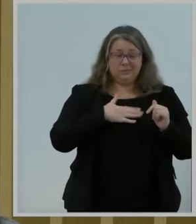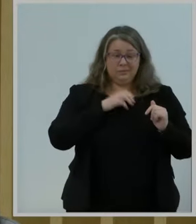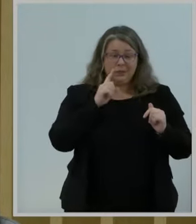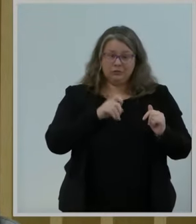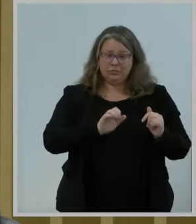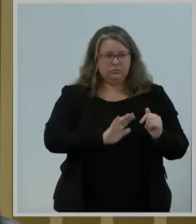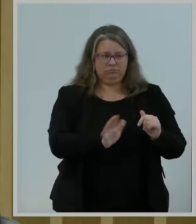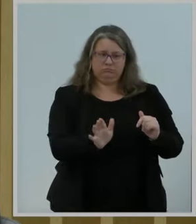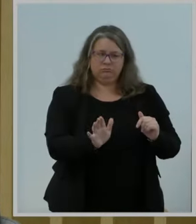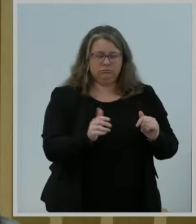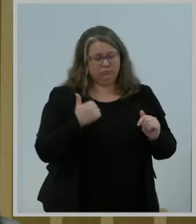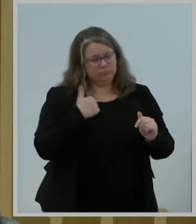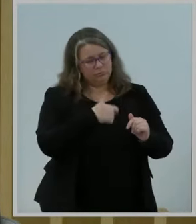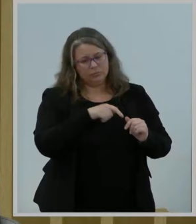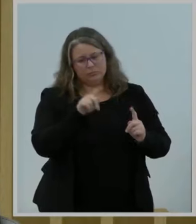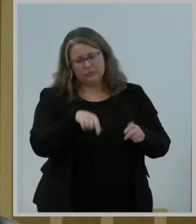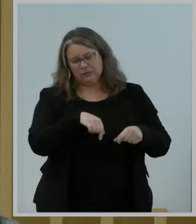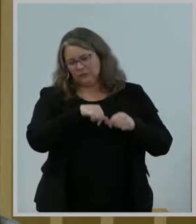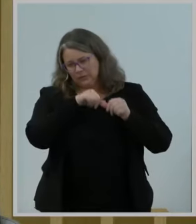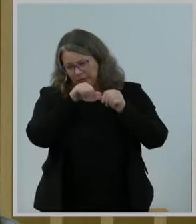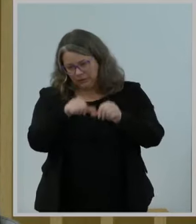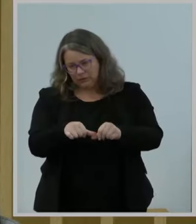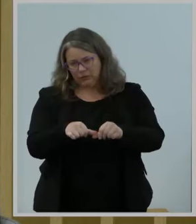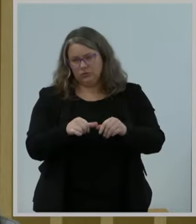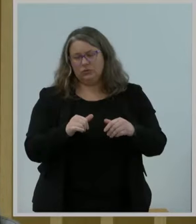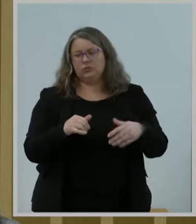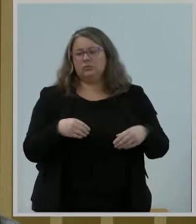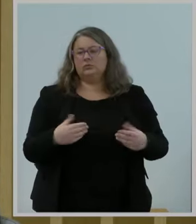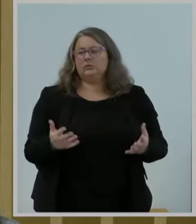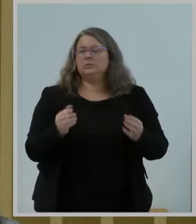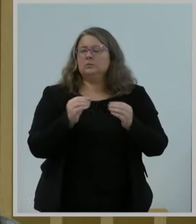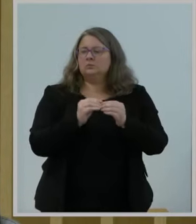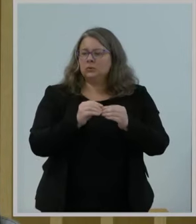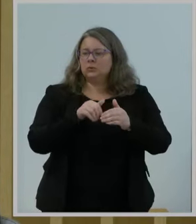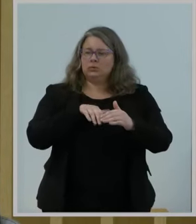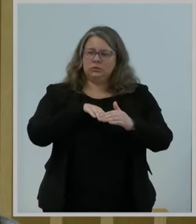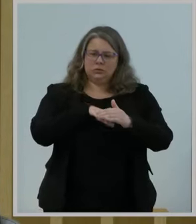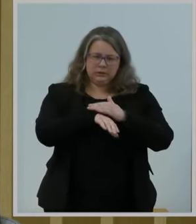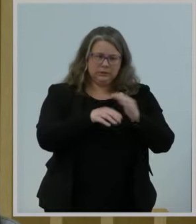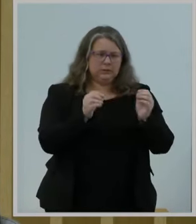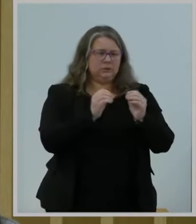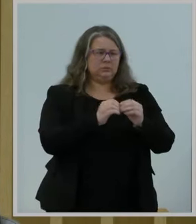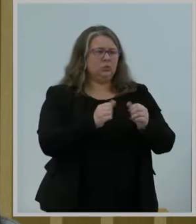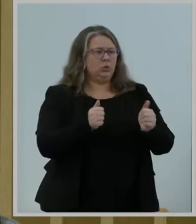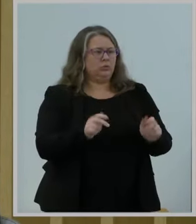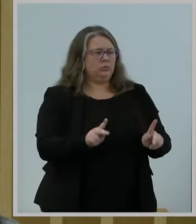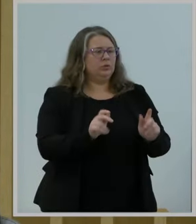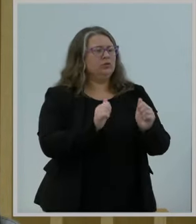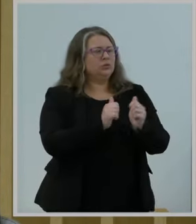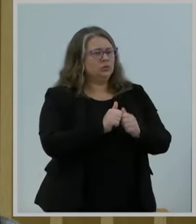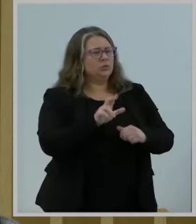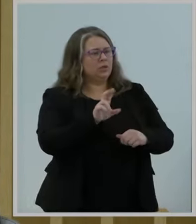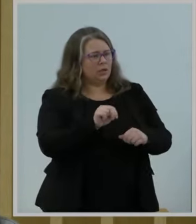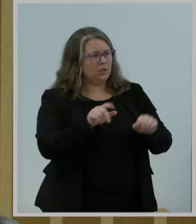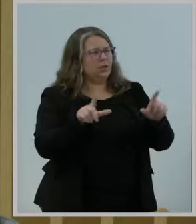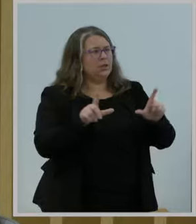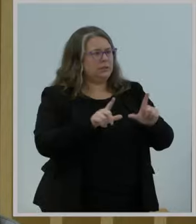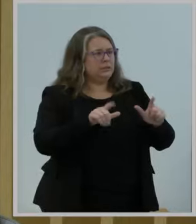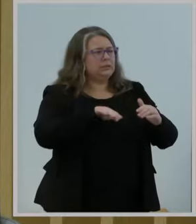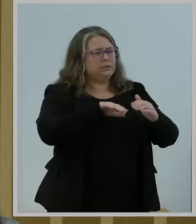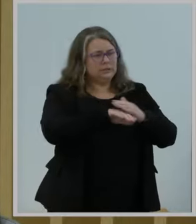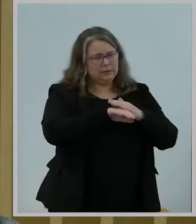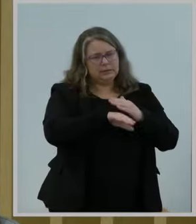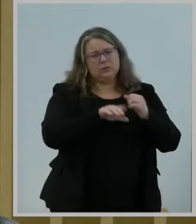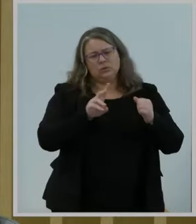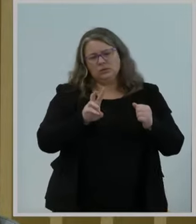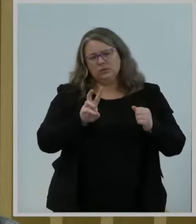forward with more unlicensed permissions in the six gigahertz band. And that's why I would have been